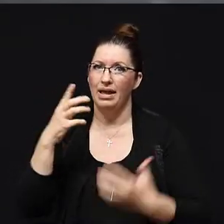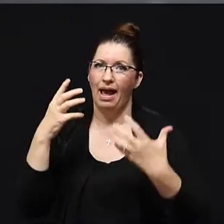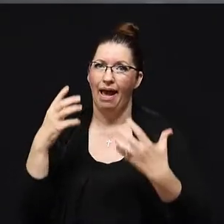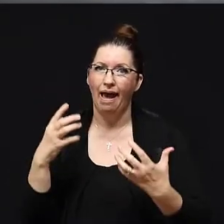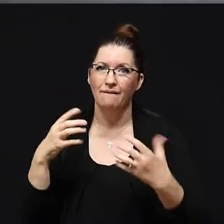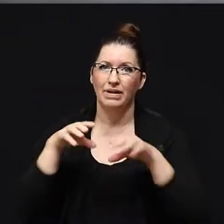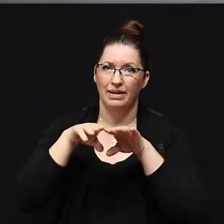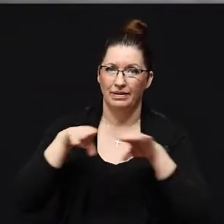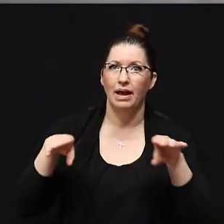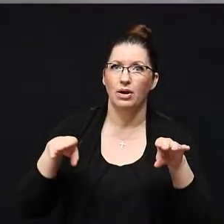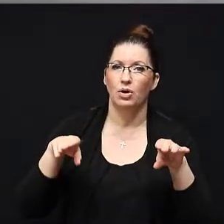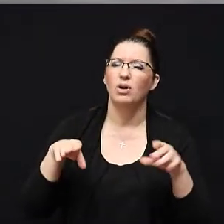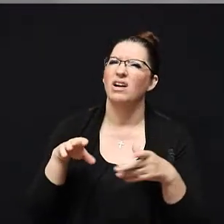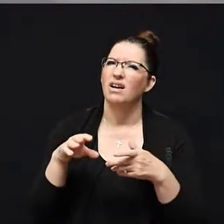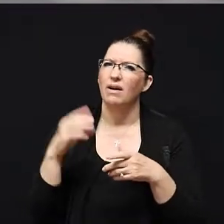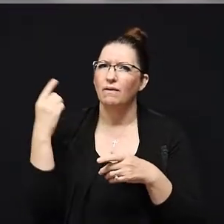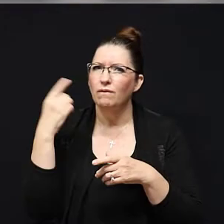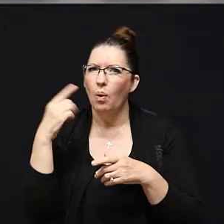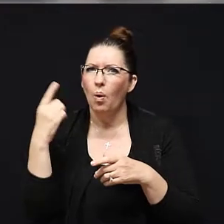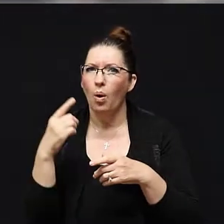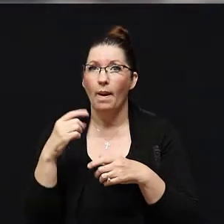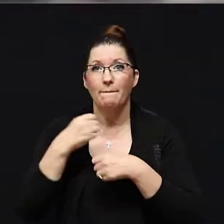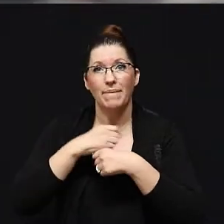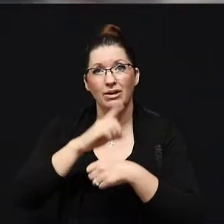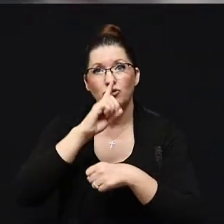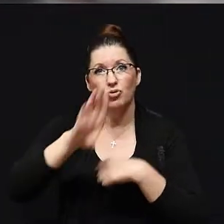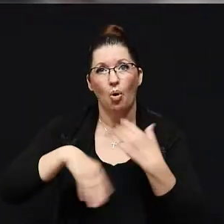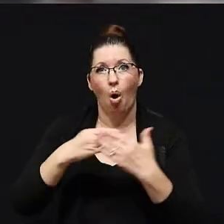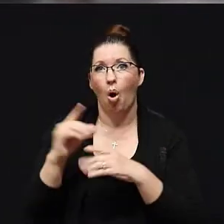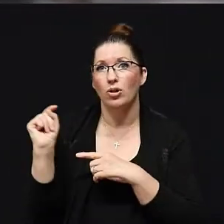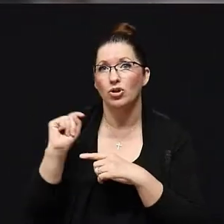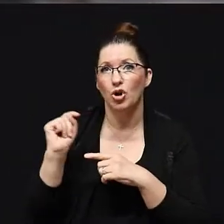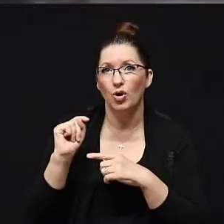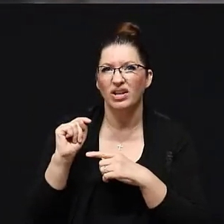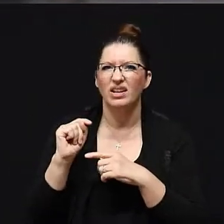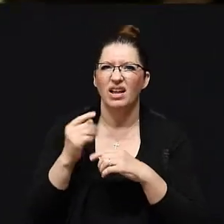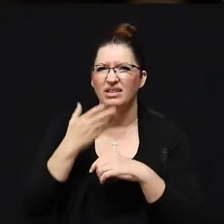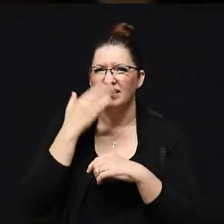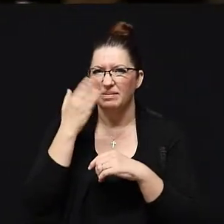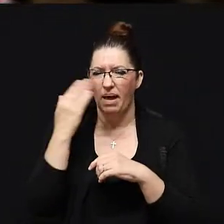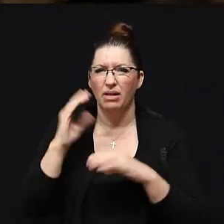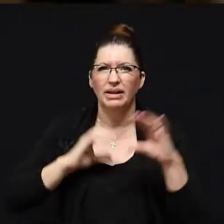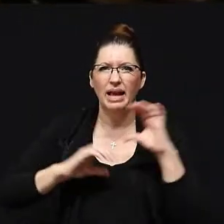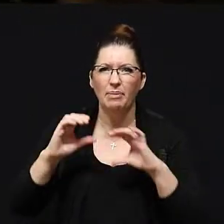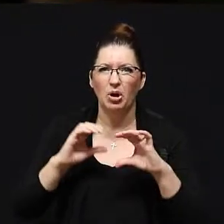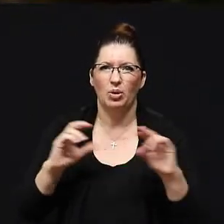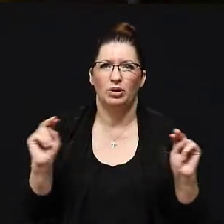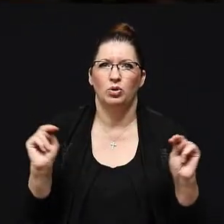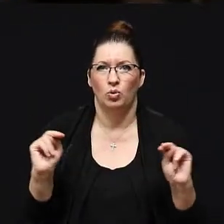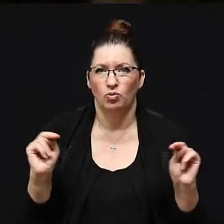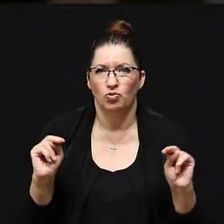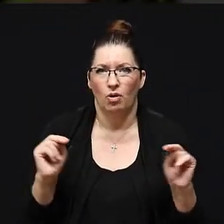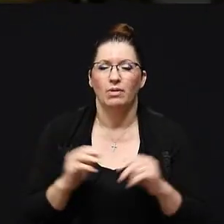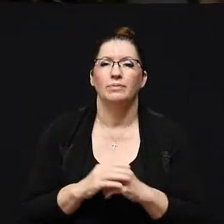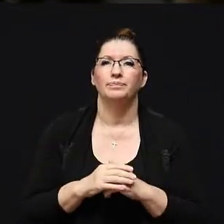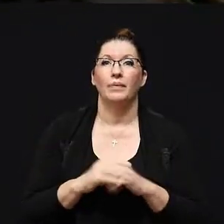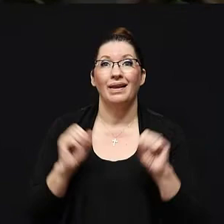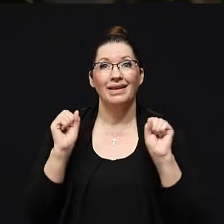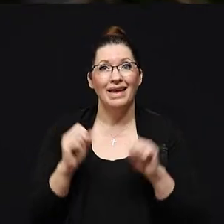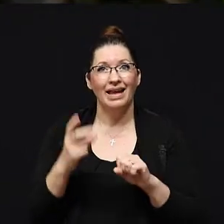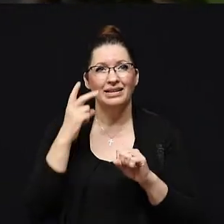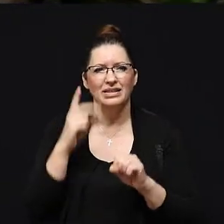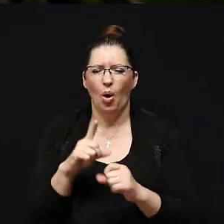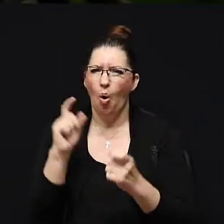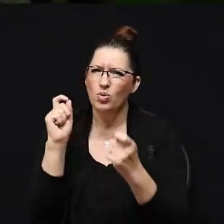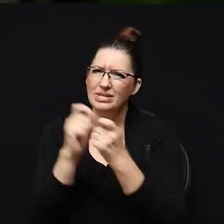just take all of the urine and really neutralize it up on the top of the turf. As you can see, the detail